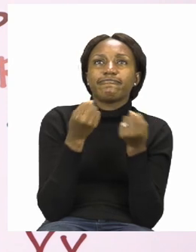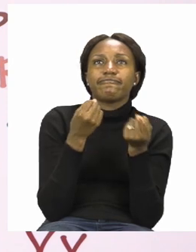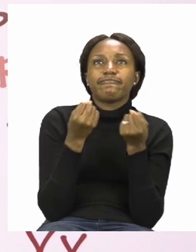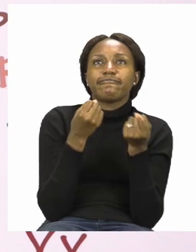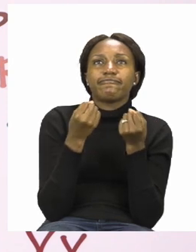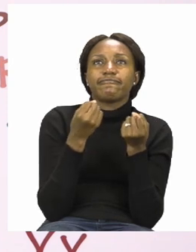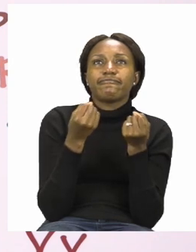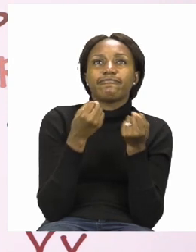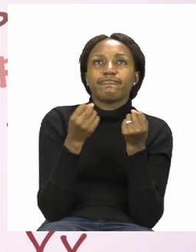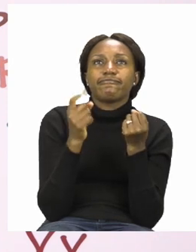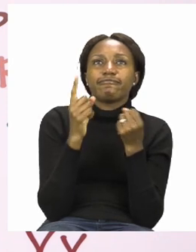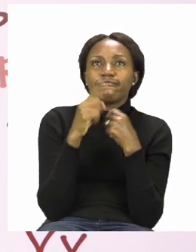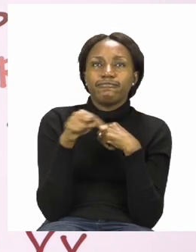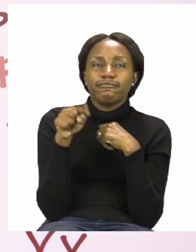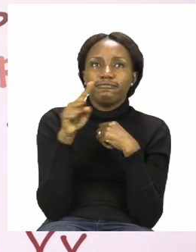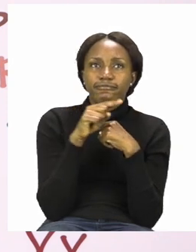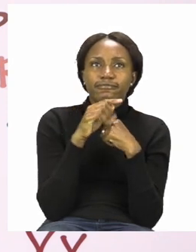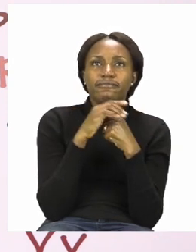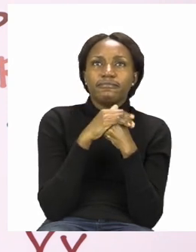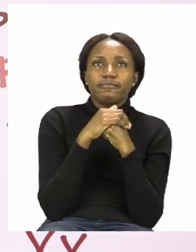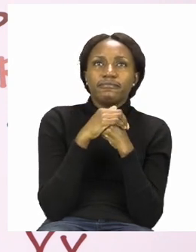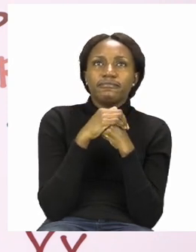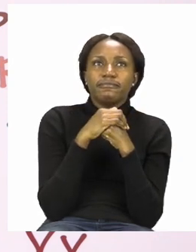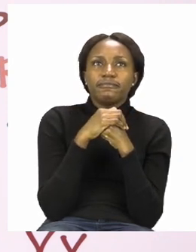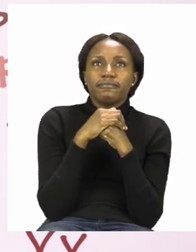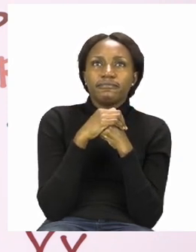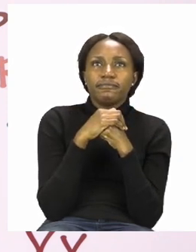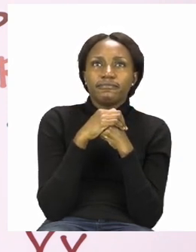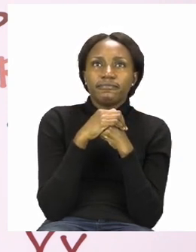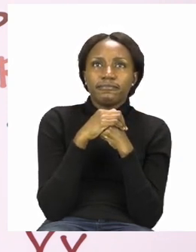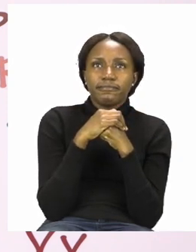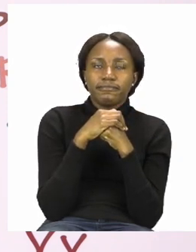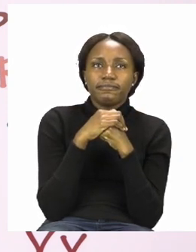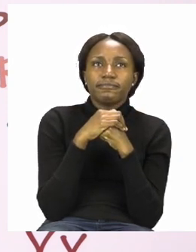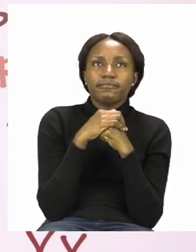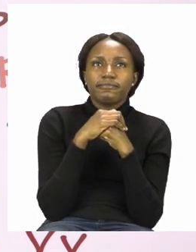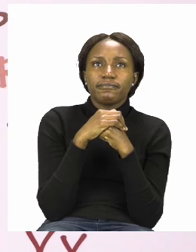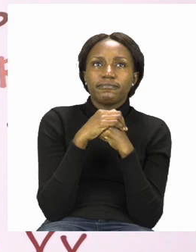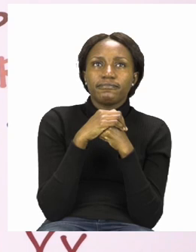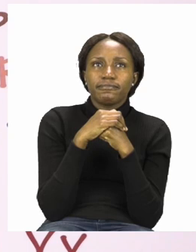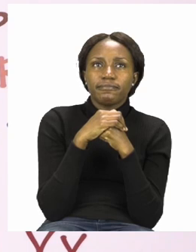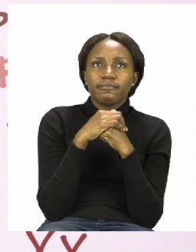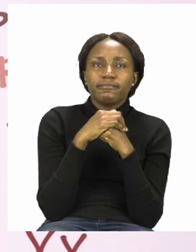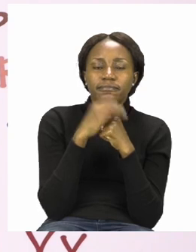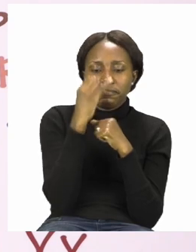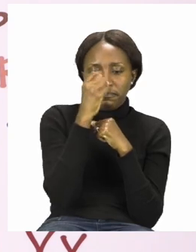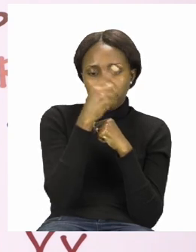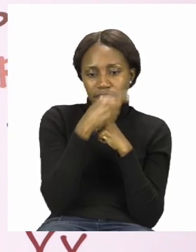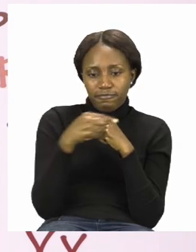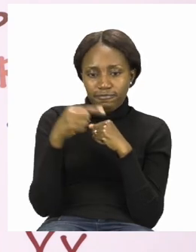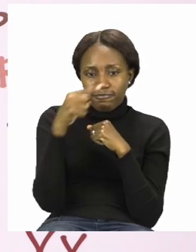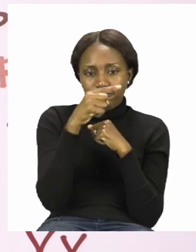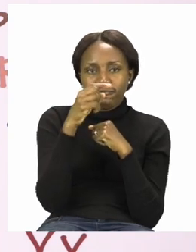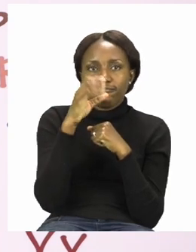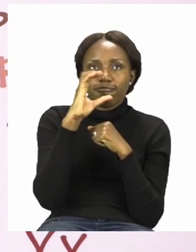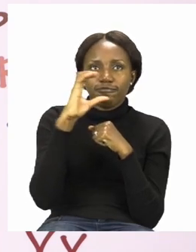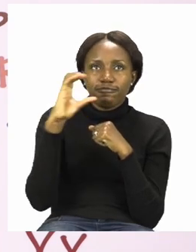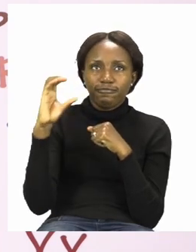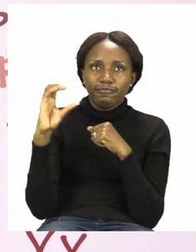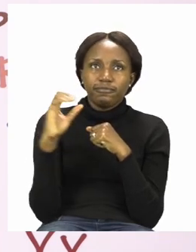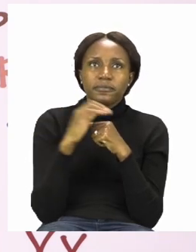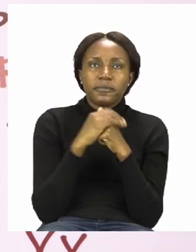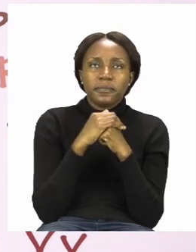car and it has a sound of k now you are done with that one the